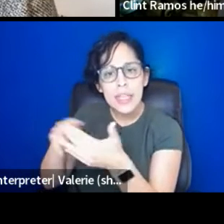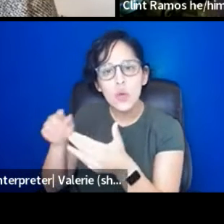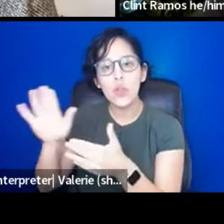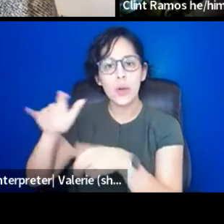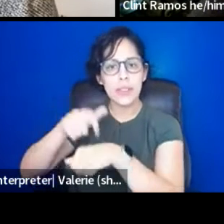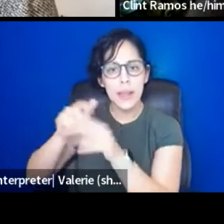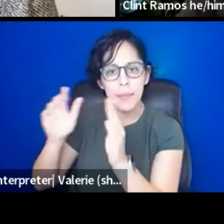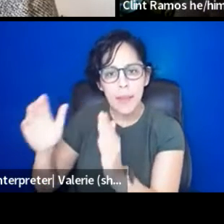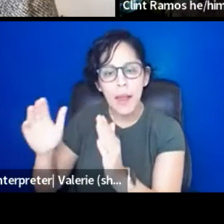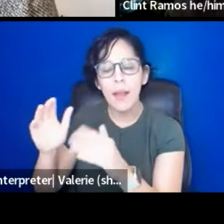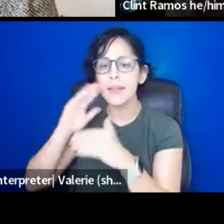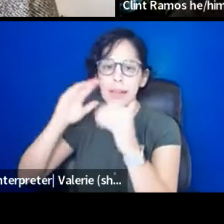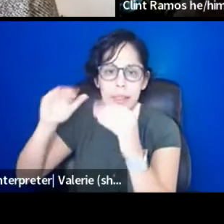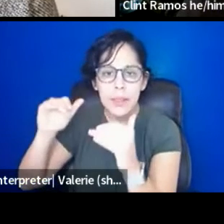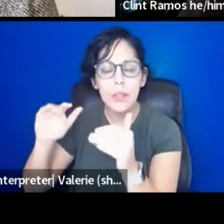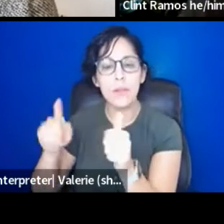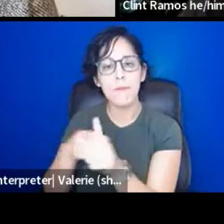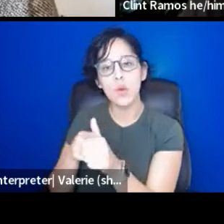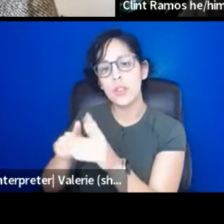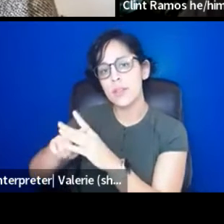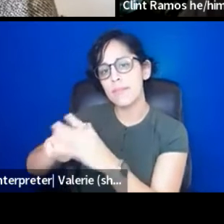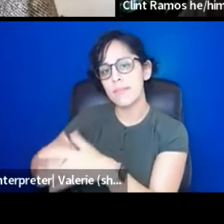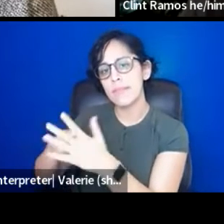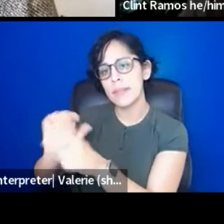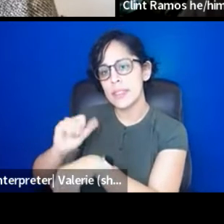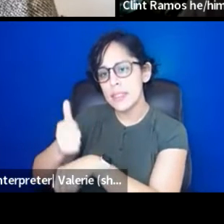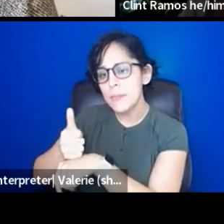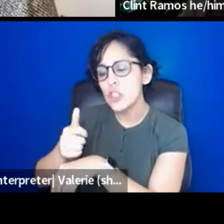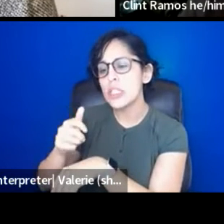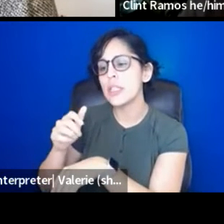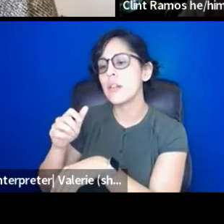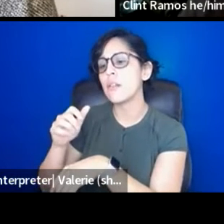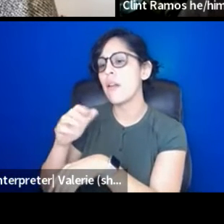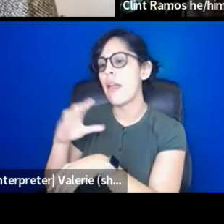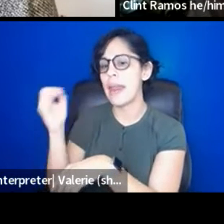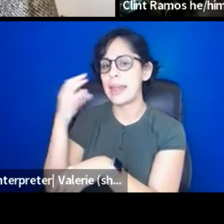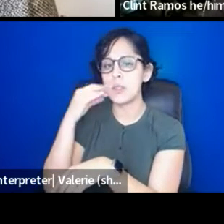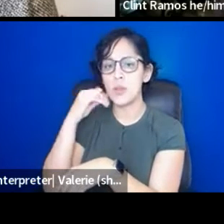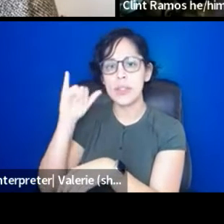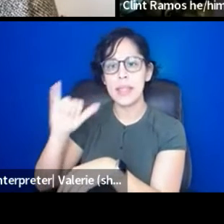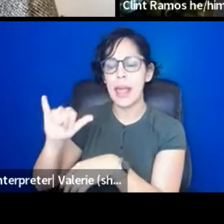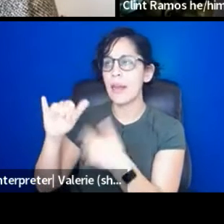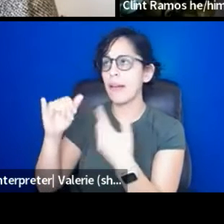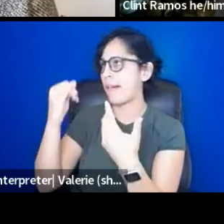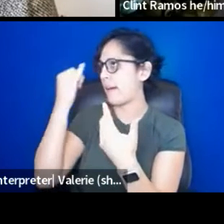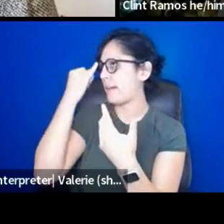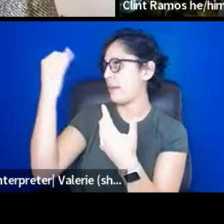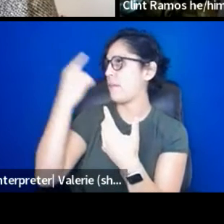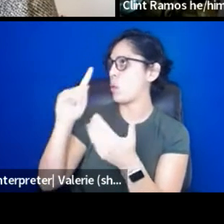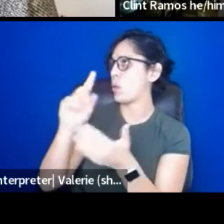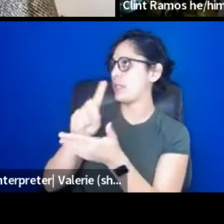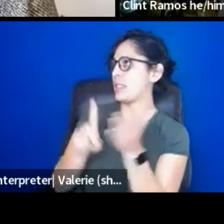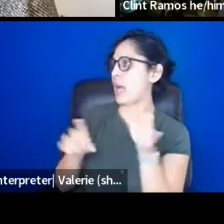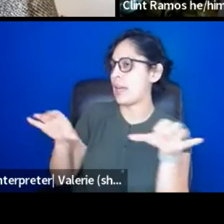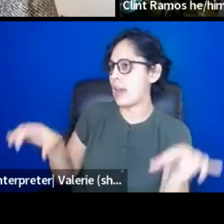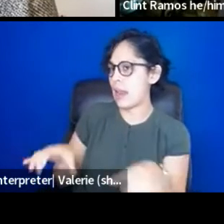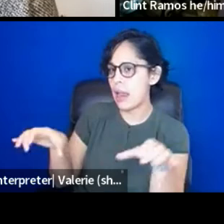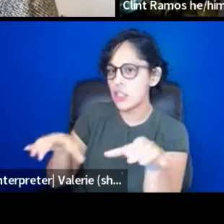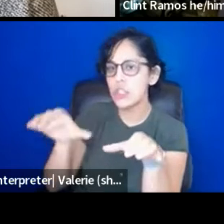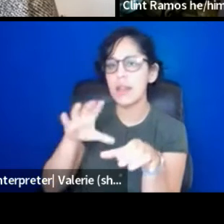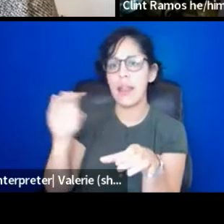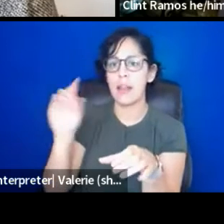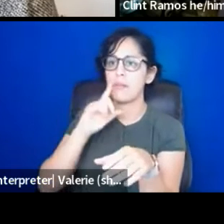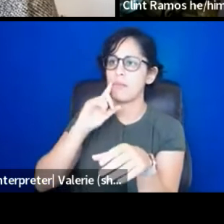timeline of either first inception of experience it, um, the source point for design action and, and how it's